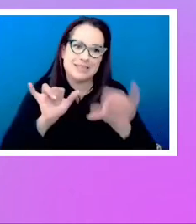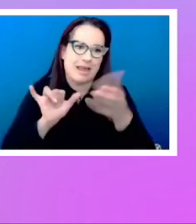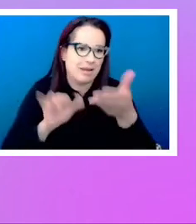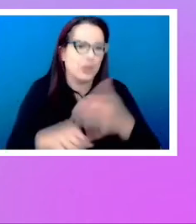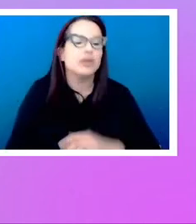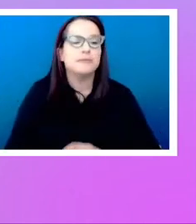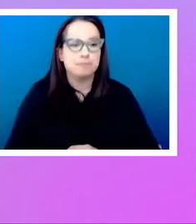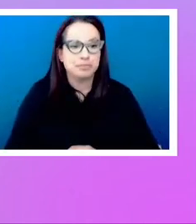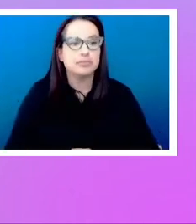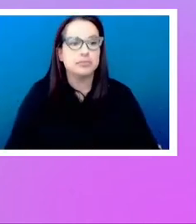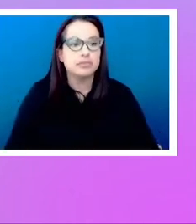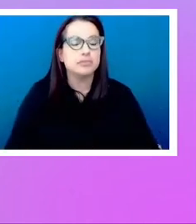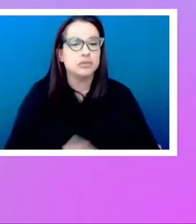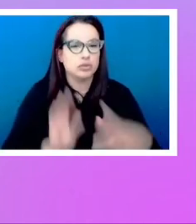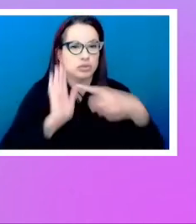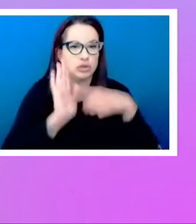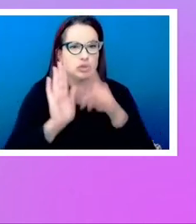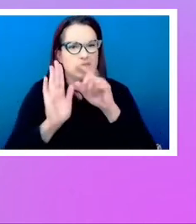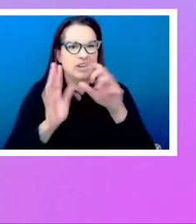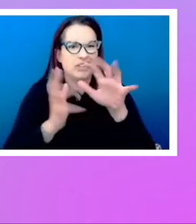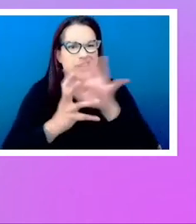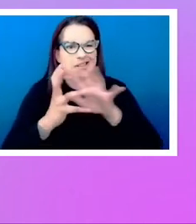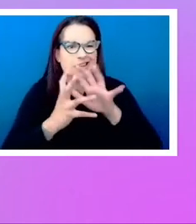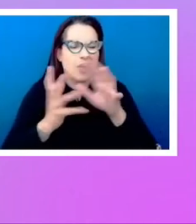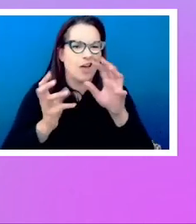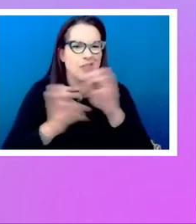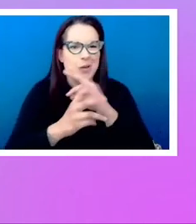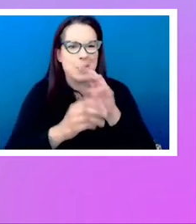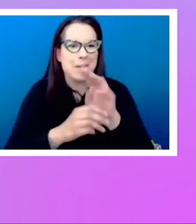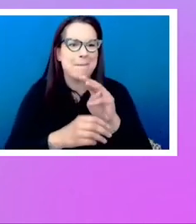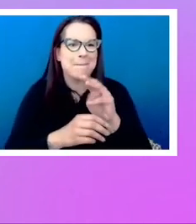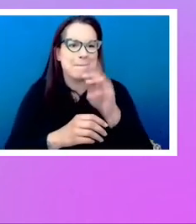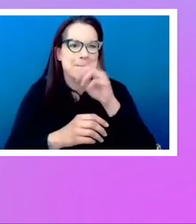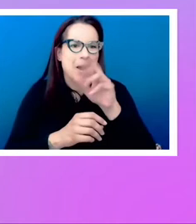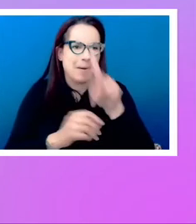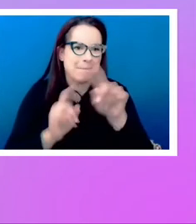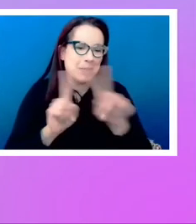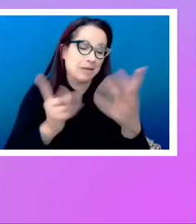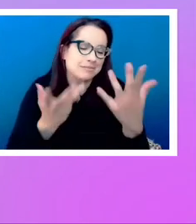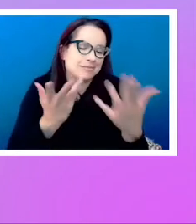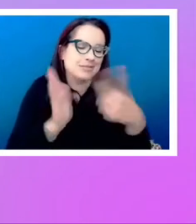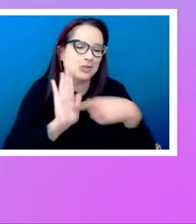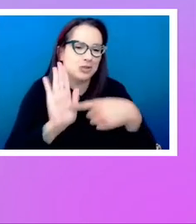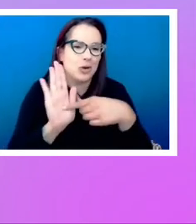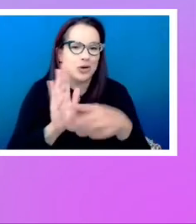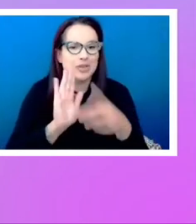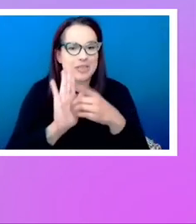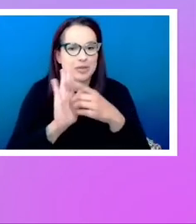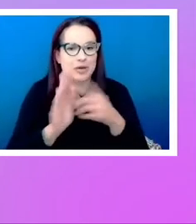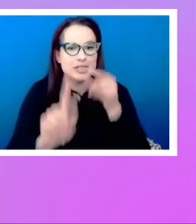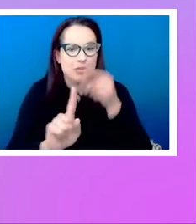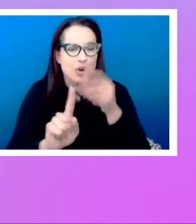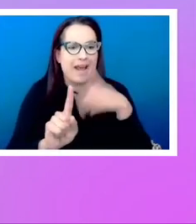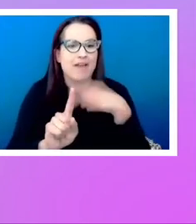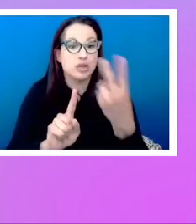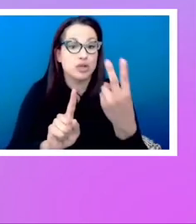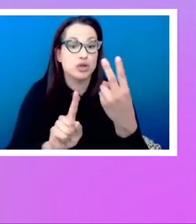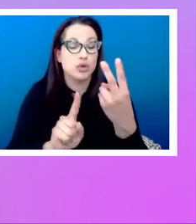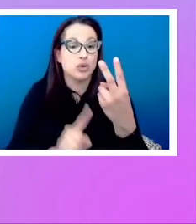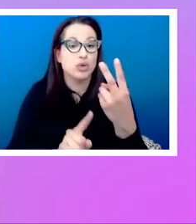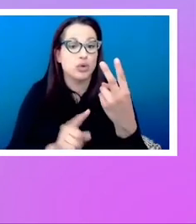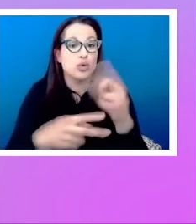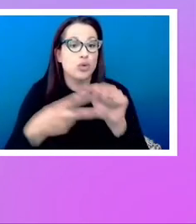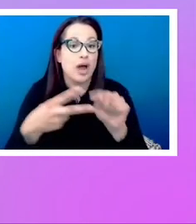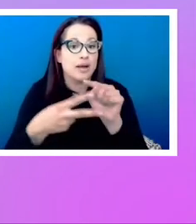So here's a fairly convoluted markup, which I don't know why you would want to have, but it sort of demonstrates the point. I've got two items which are